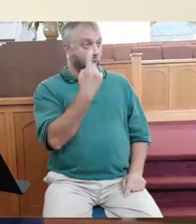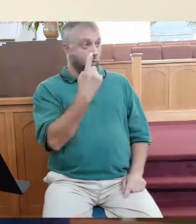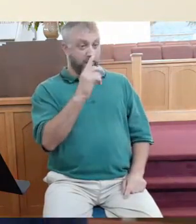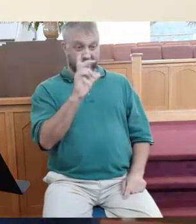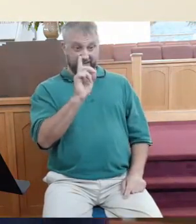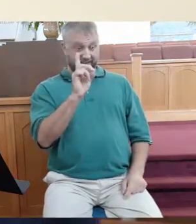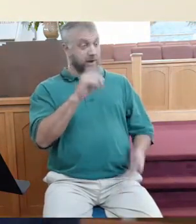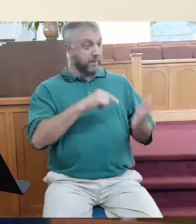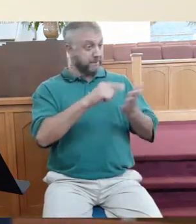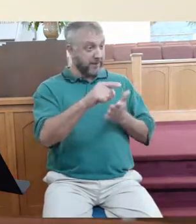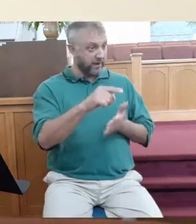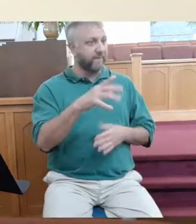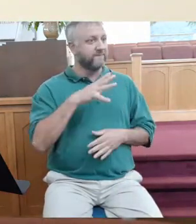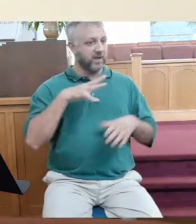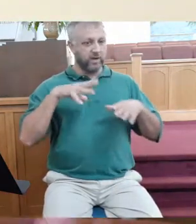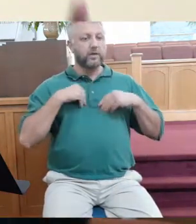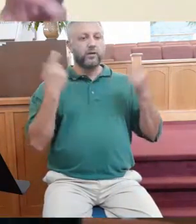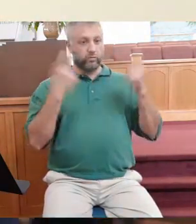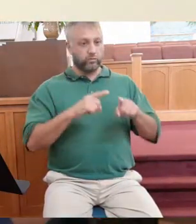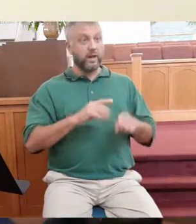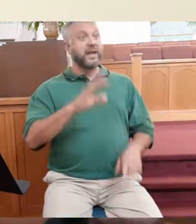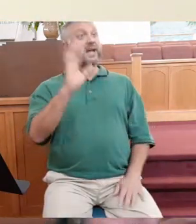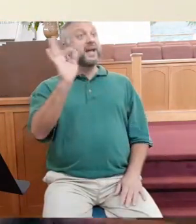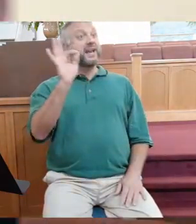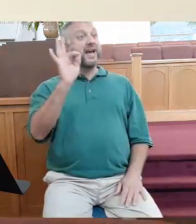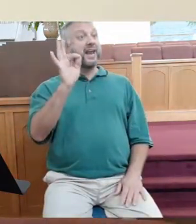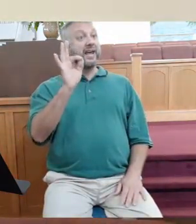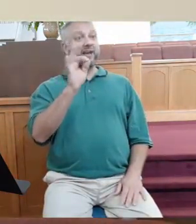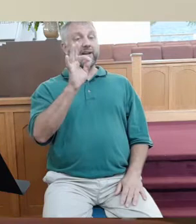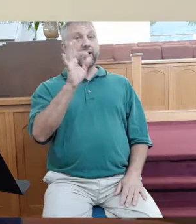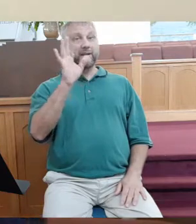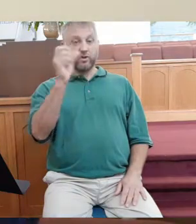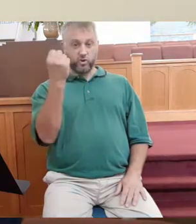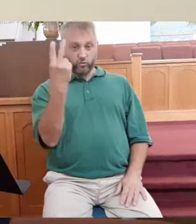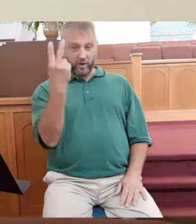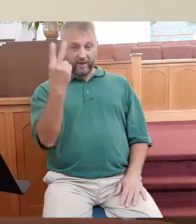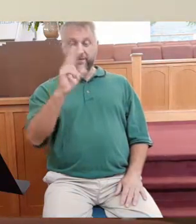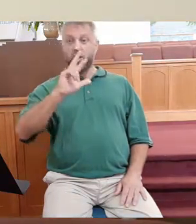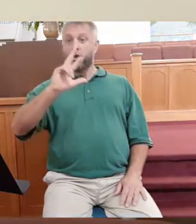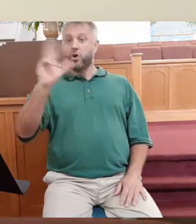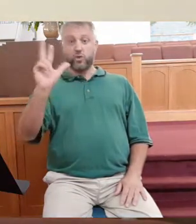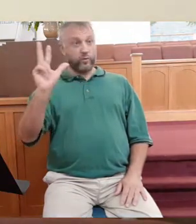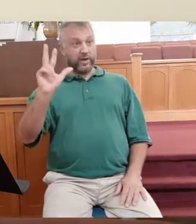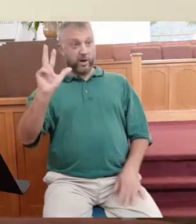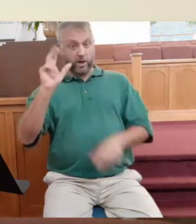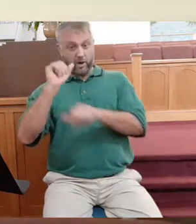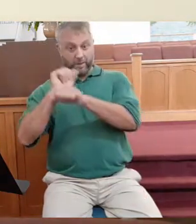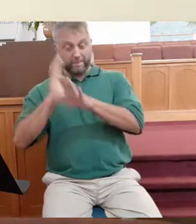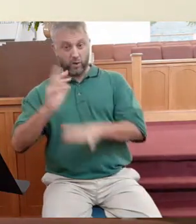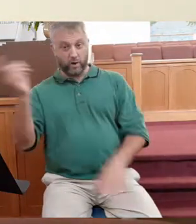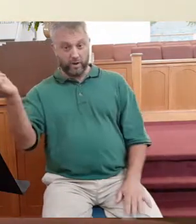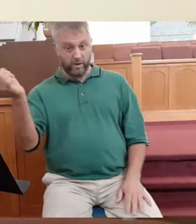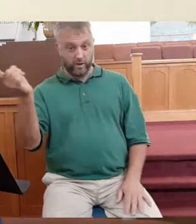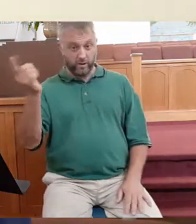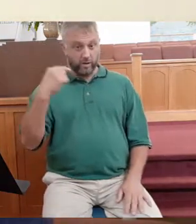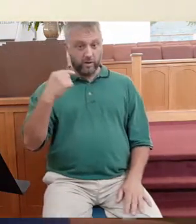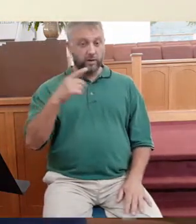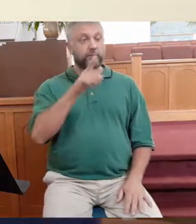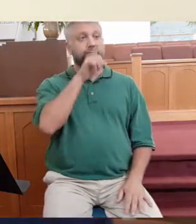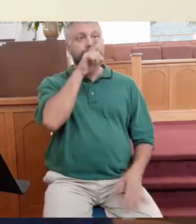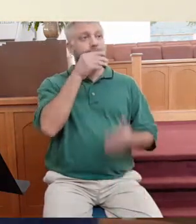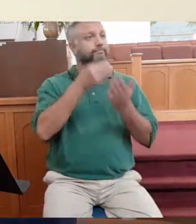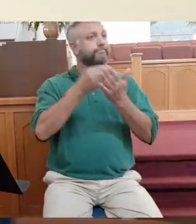I will work for this much money. Nine o'clock, 12 o'clock, and three o'clock employees came on, and the